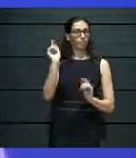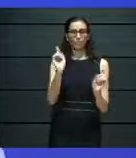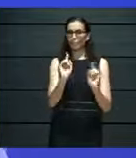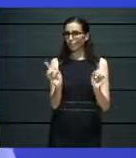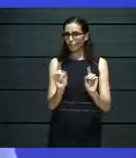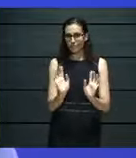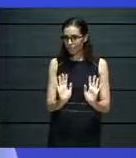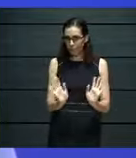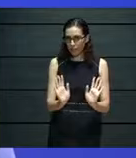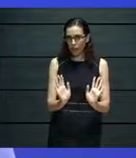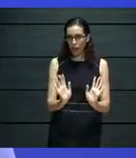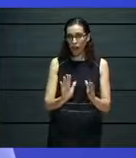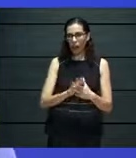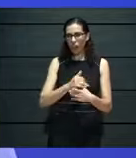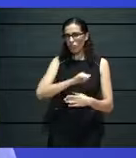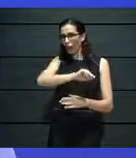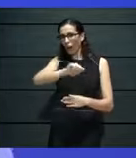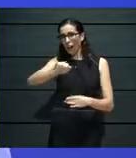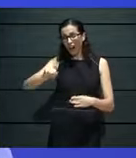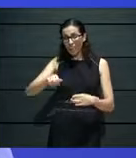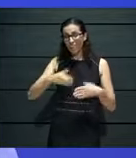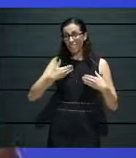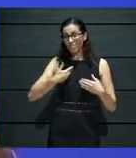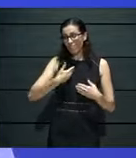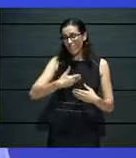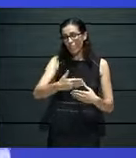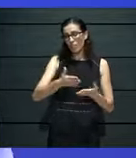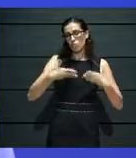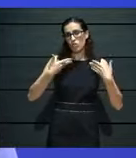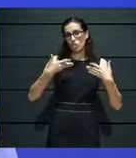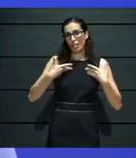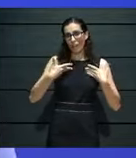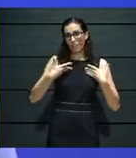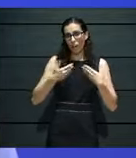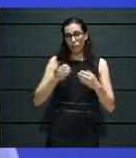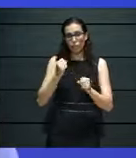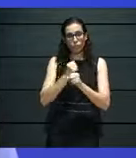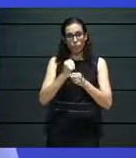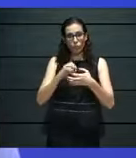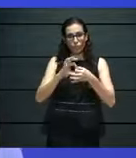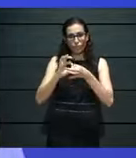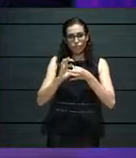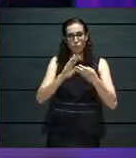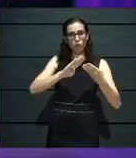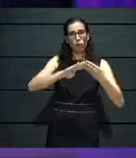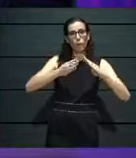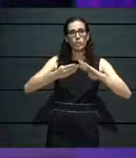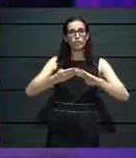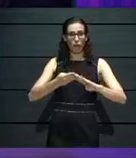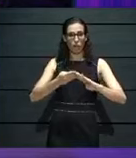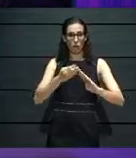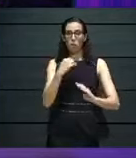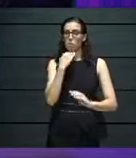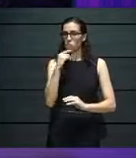go against that, because we've always been about developing works which work within the community. And one of the things we would like to do,